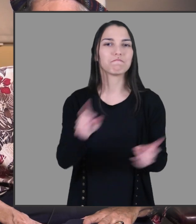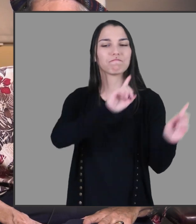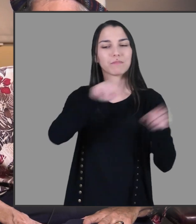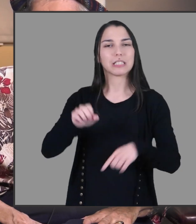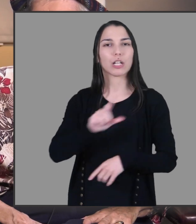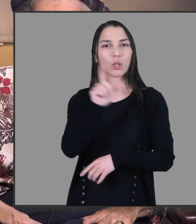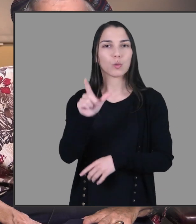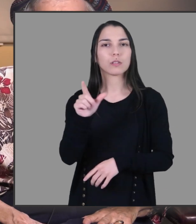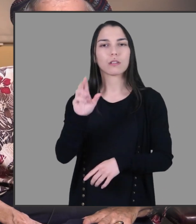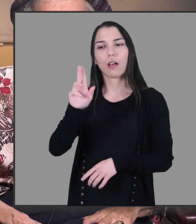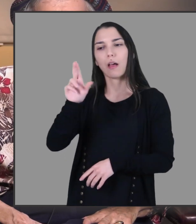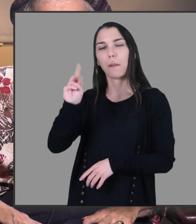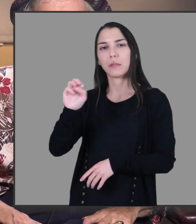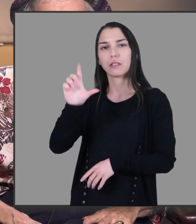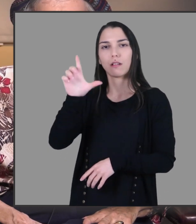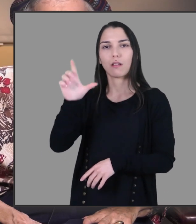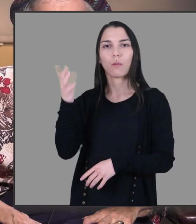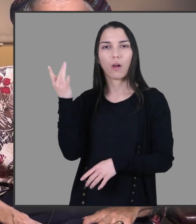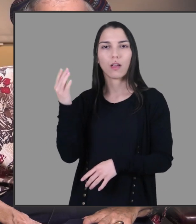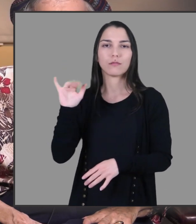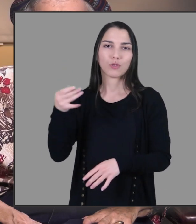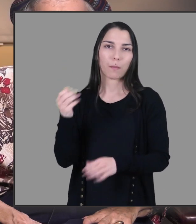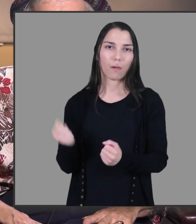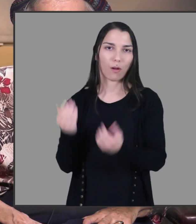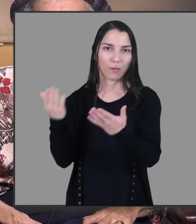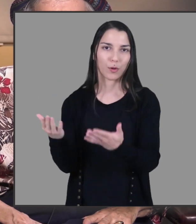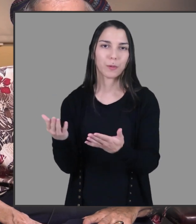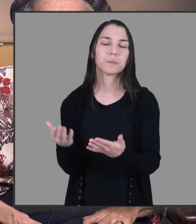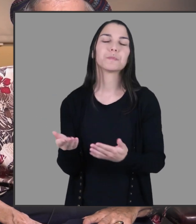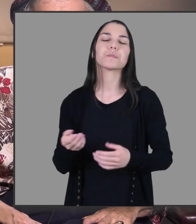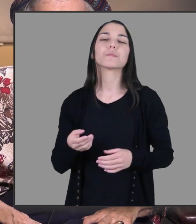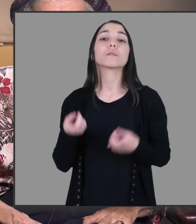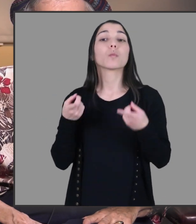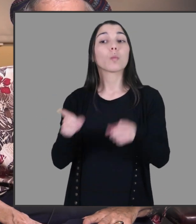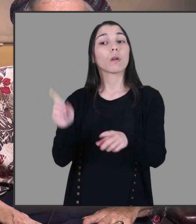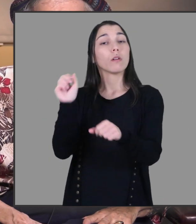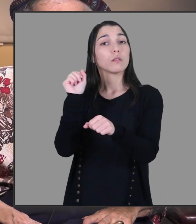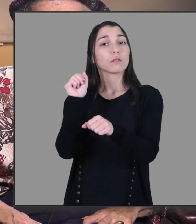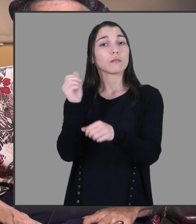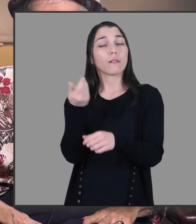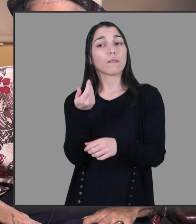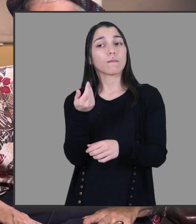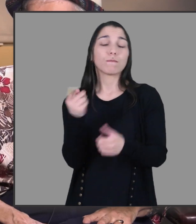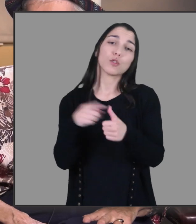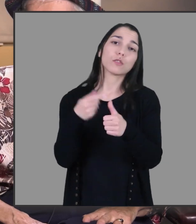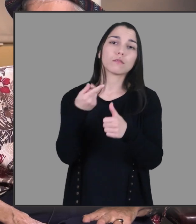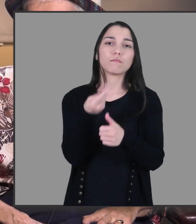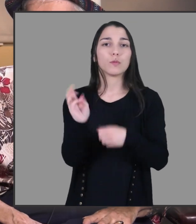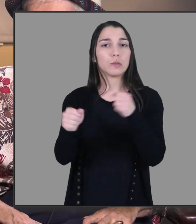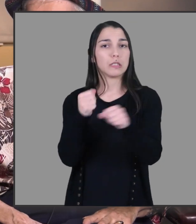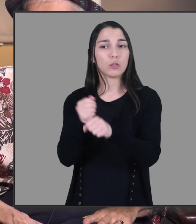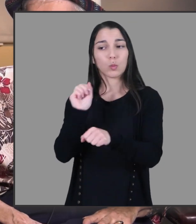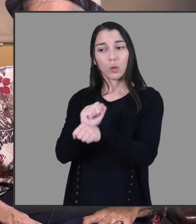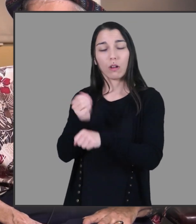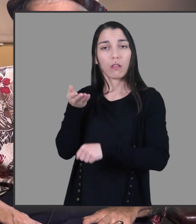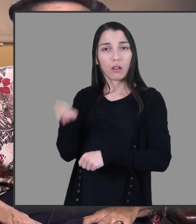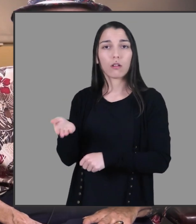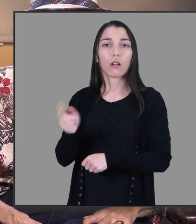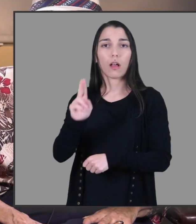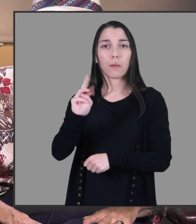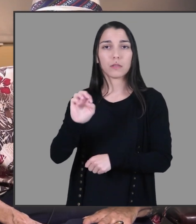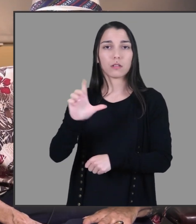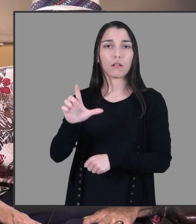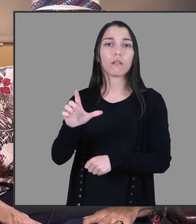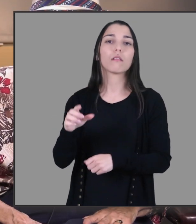I came to St. Louis to UMSL with a job offer. And it was actually, while it was, you know, my first few years at UMSL